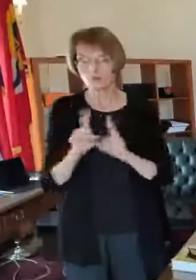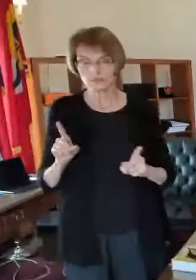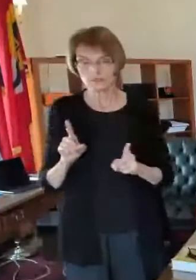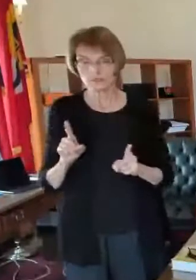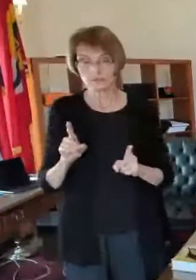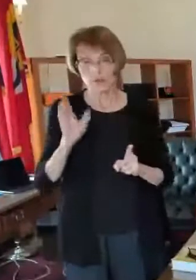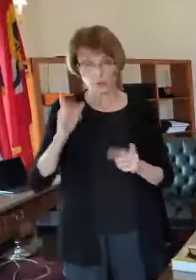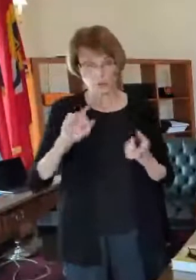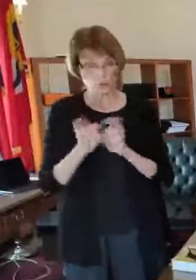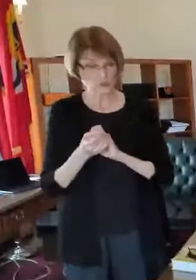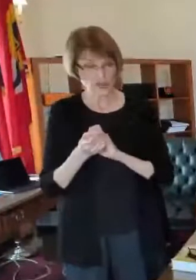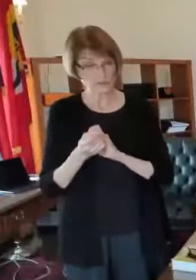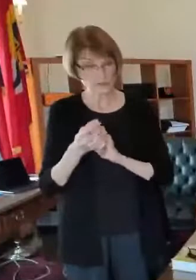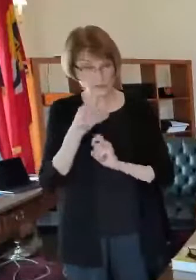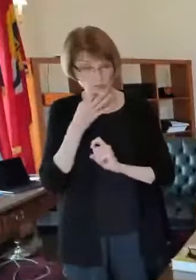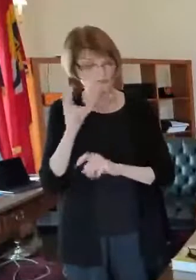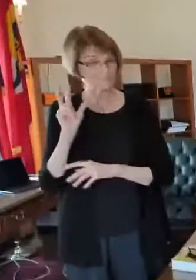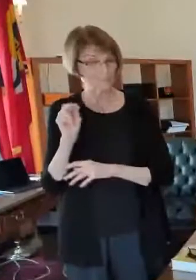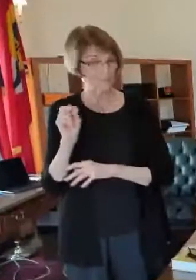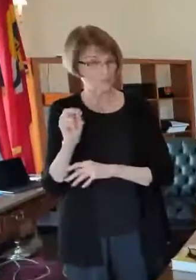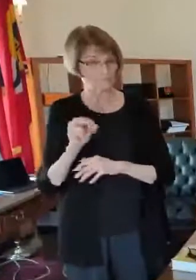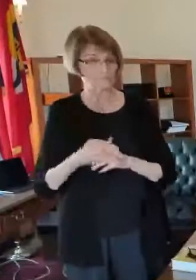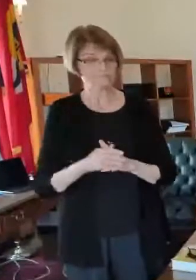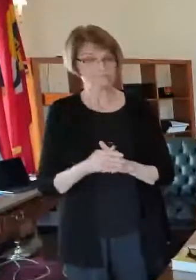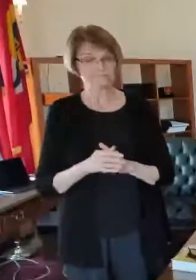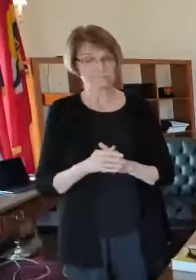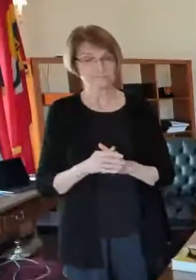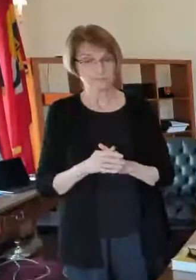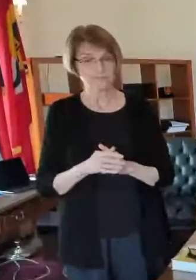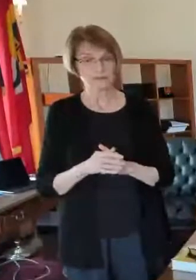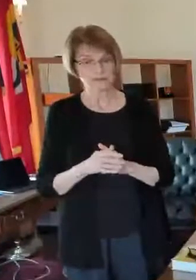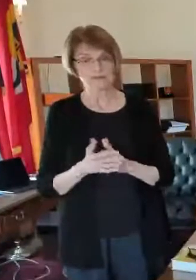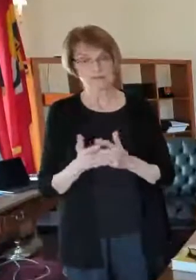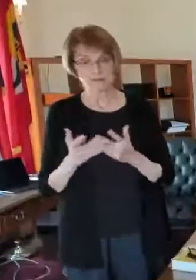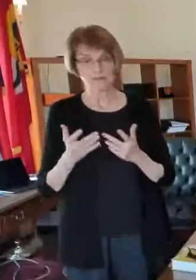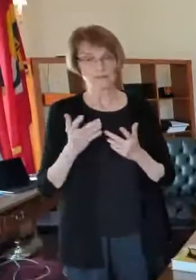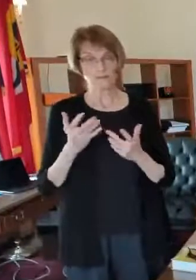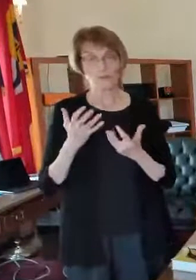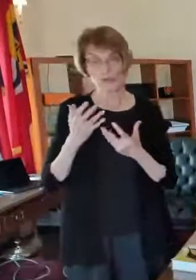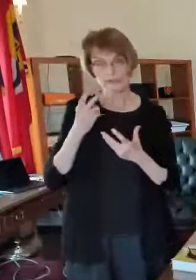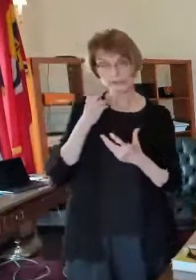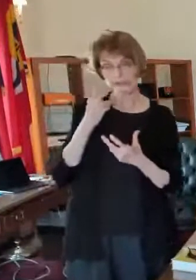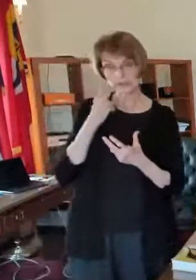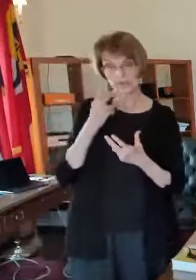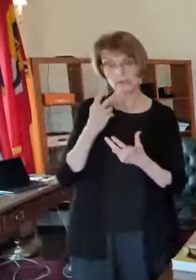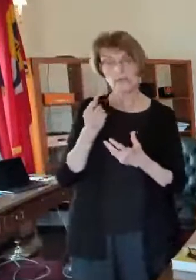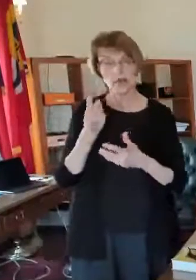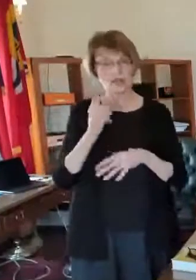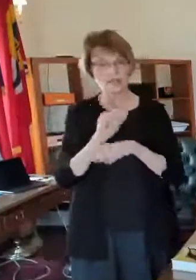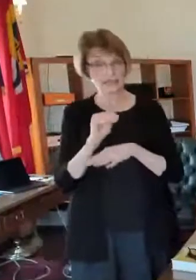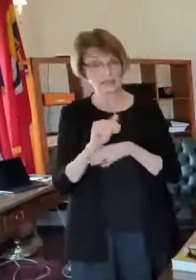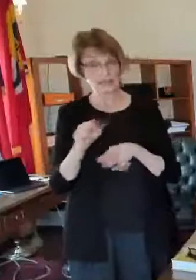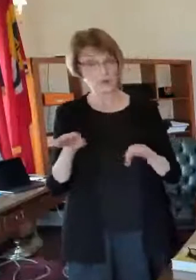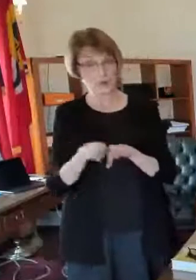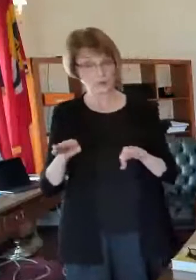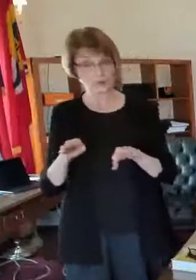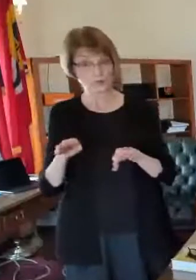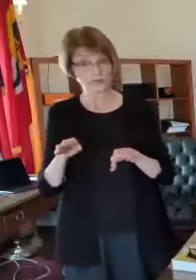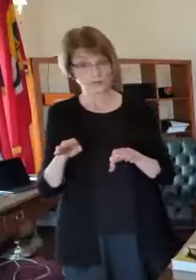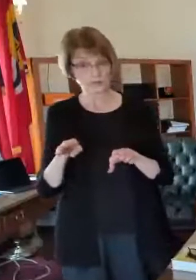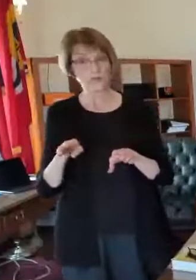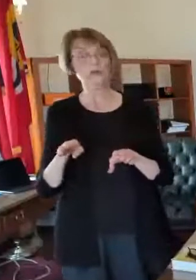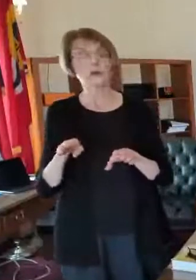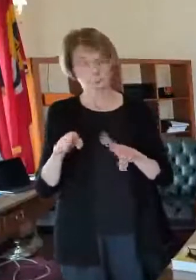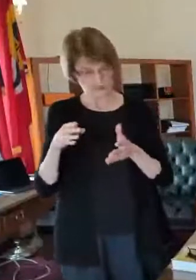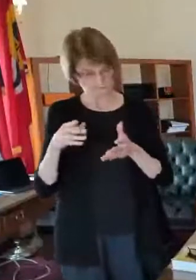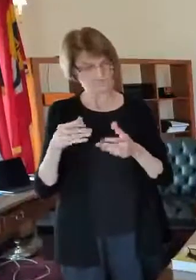too soon um we've got to continue to see these these numbers 11 pm closing it's this is one of the things that we are